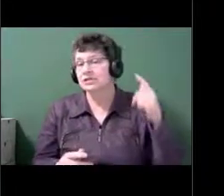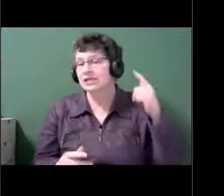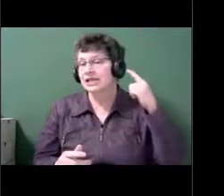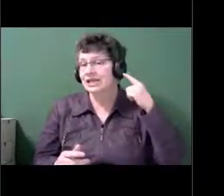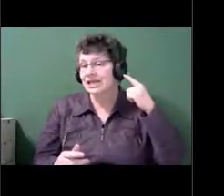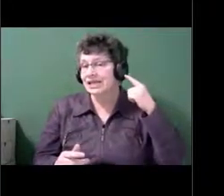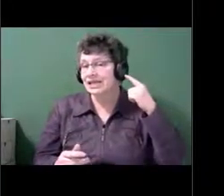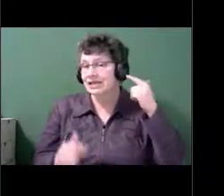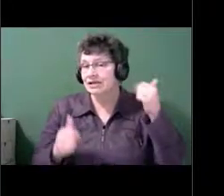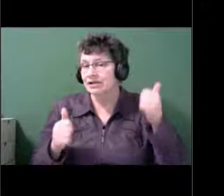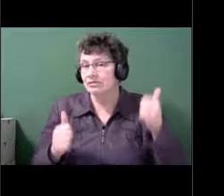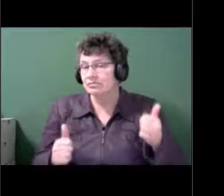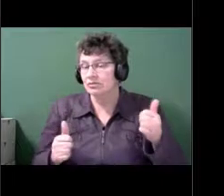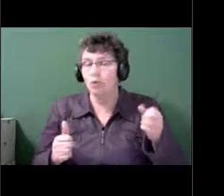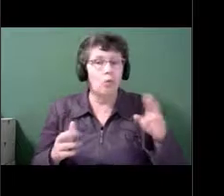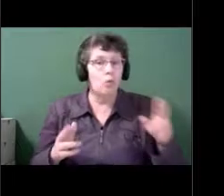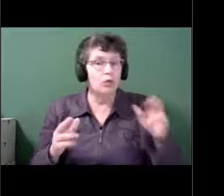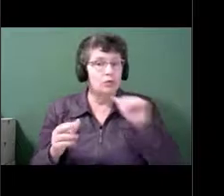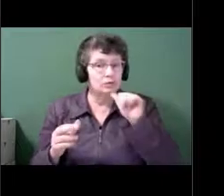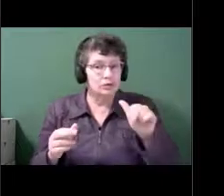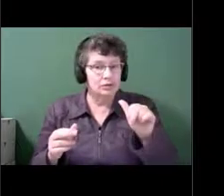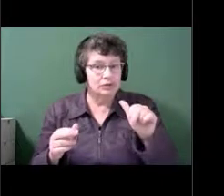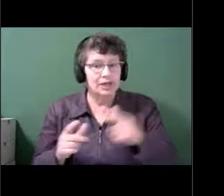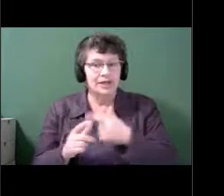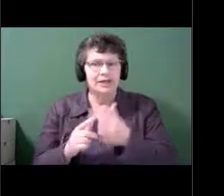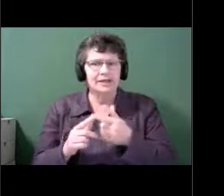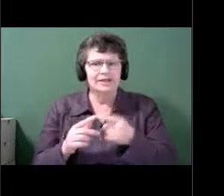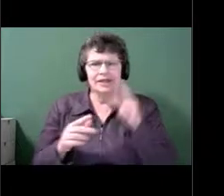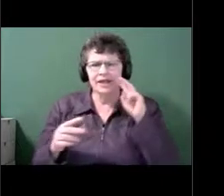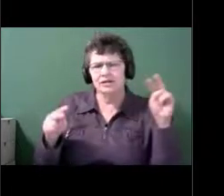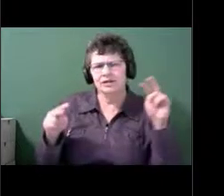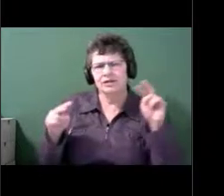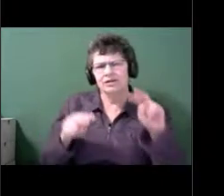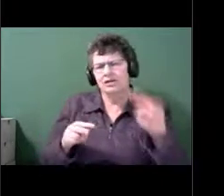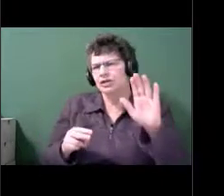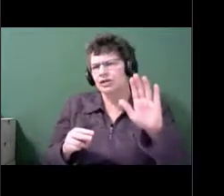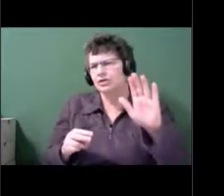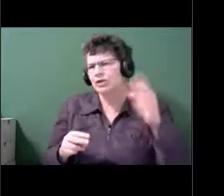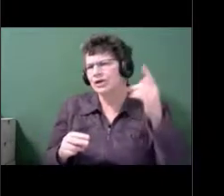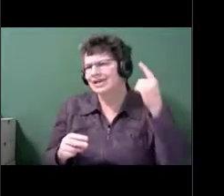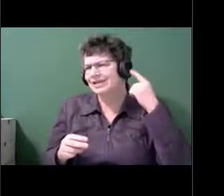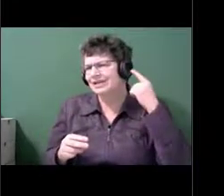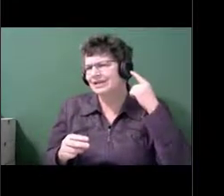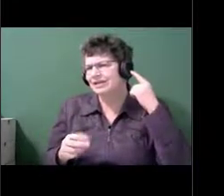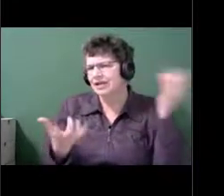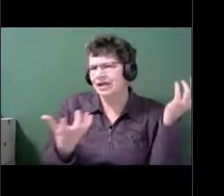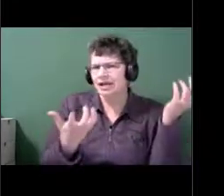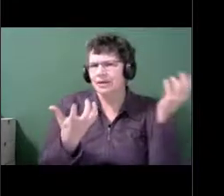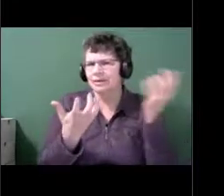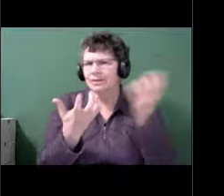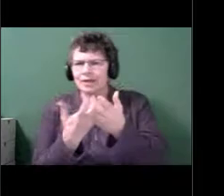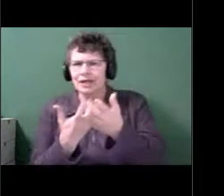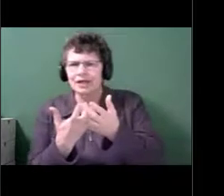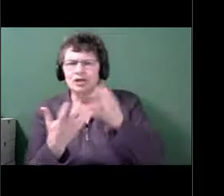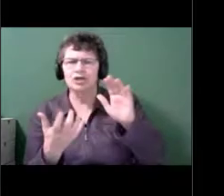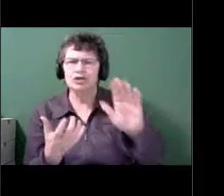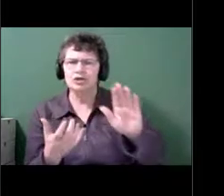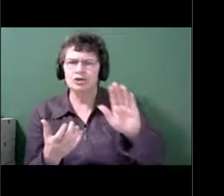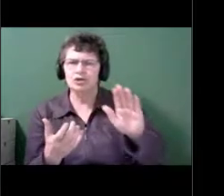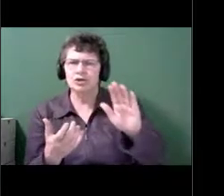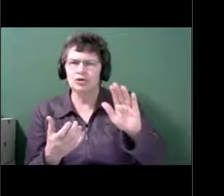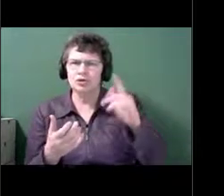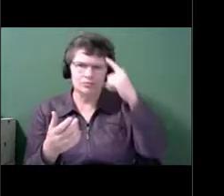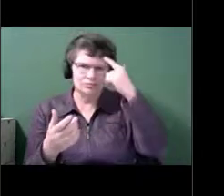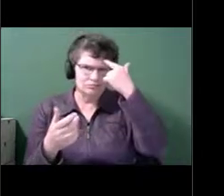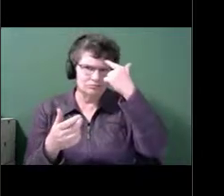dementia or assessed for dementia. So the scores on that test, they go down over the years of the study,